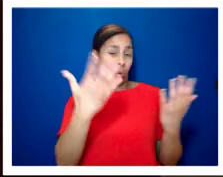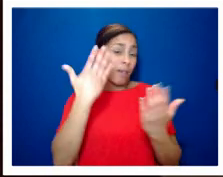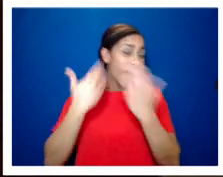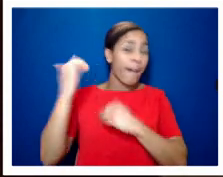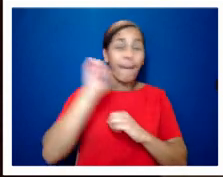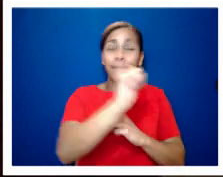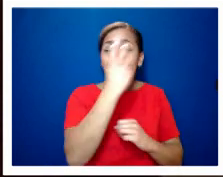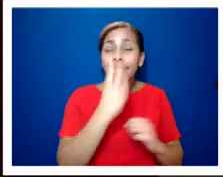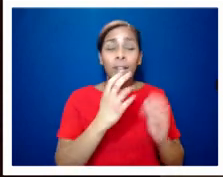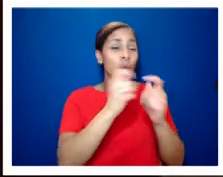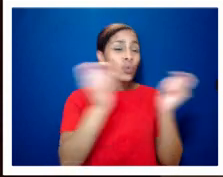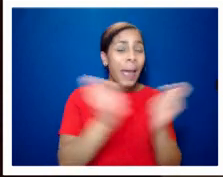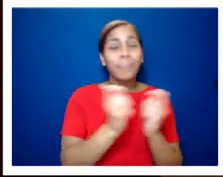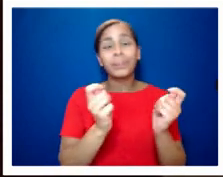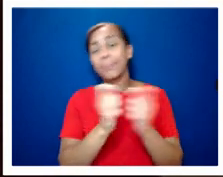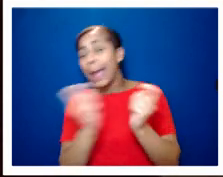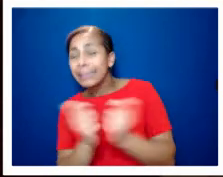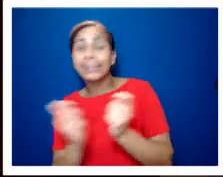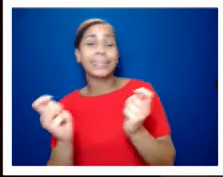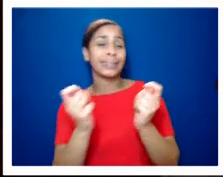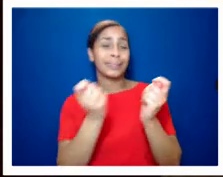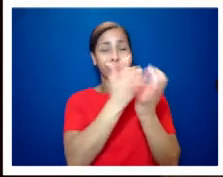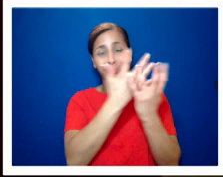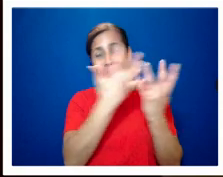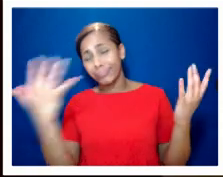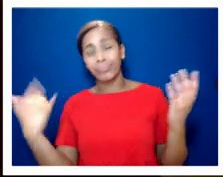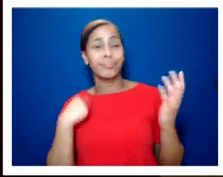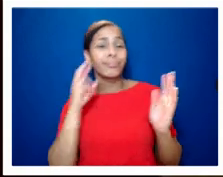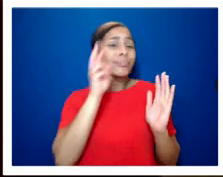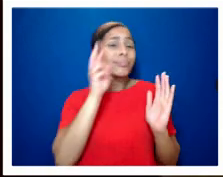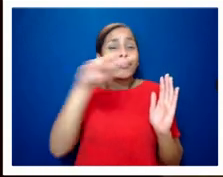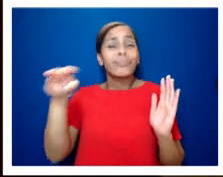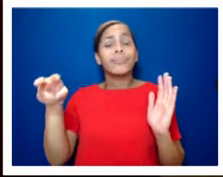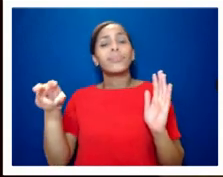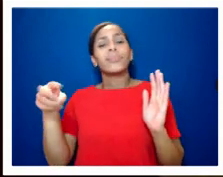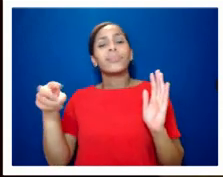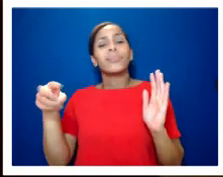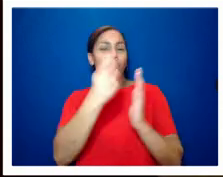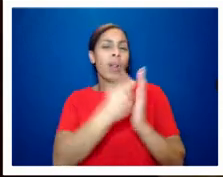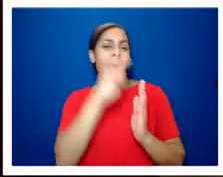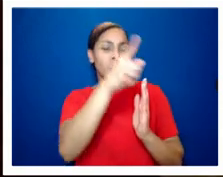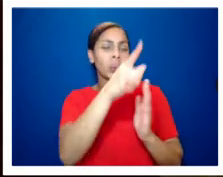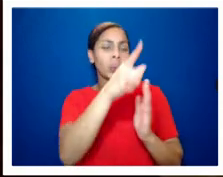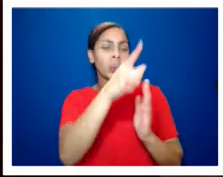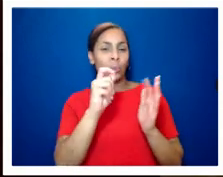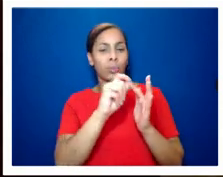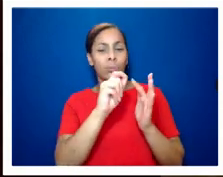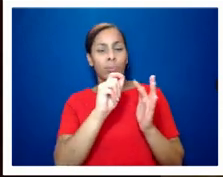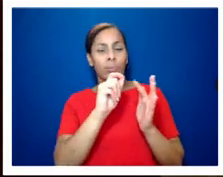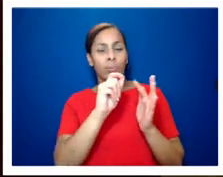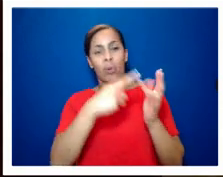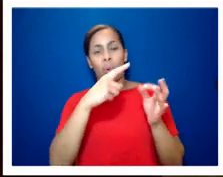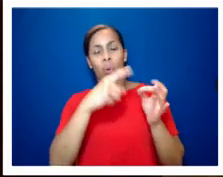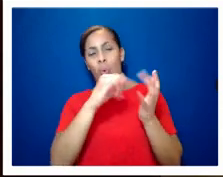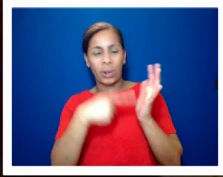magazines that my university and i got them to subscribe to it called the proquest um archive and then also i had archived one of the um you know the national